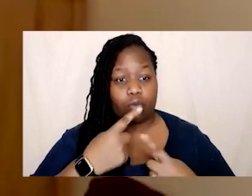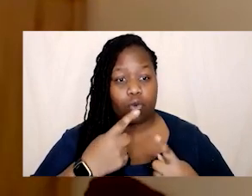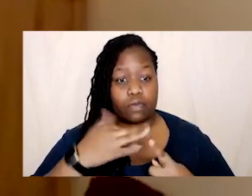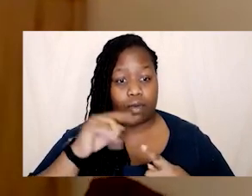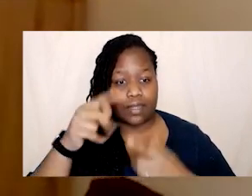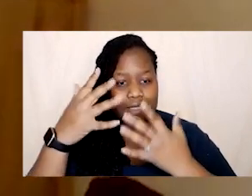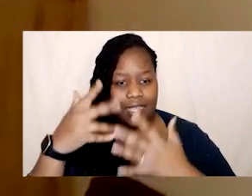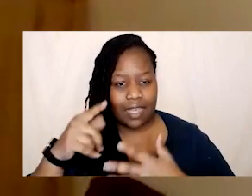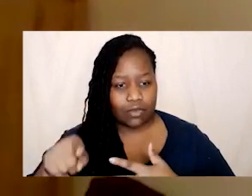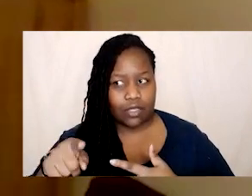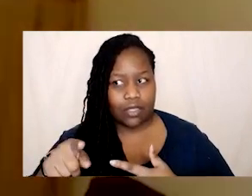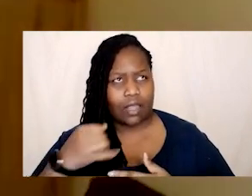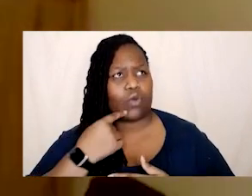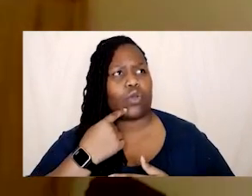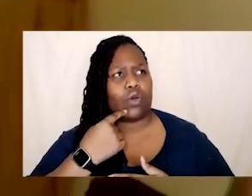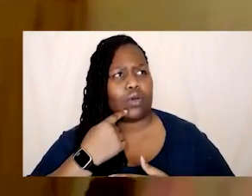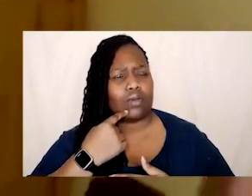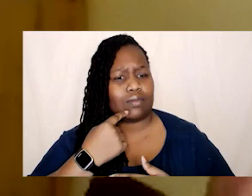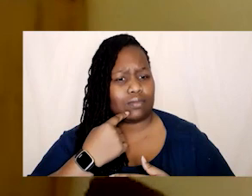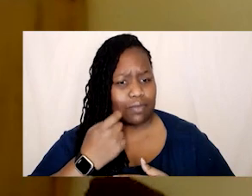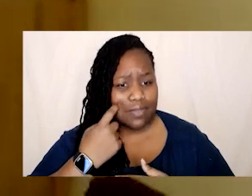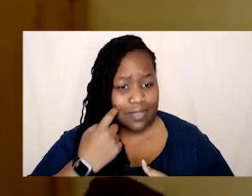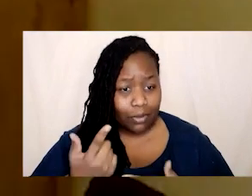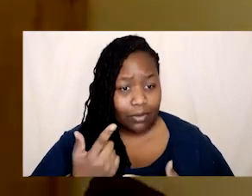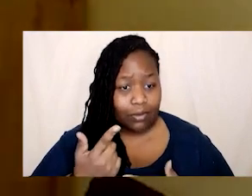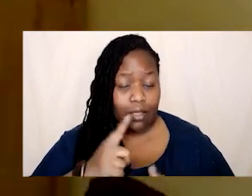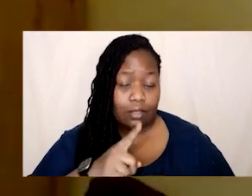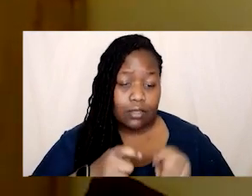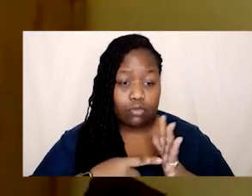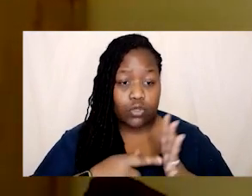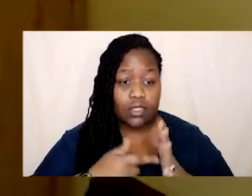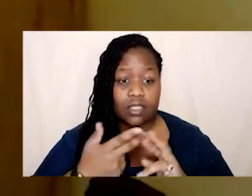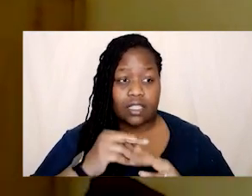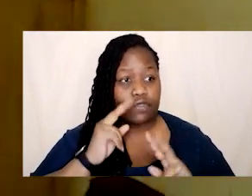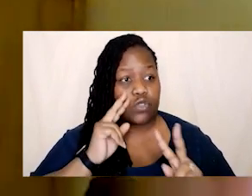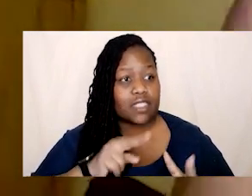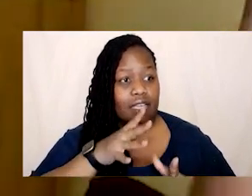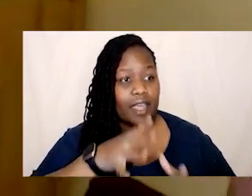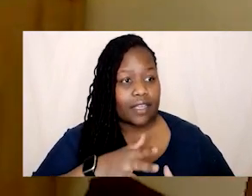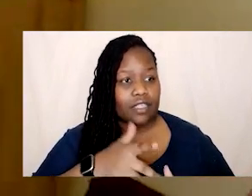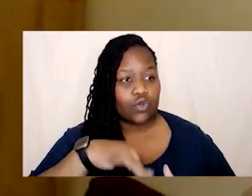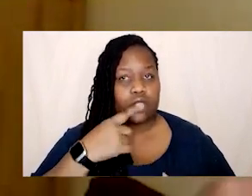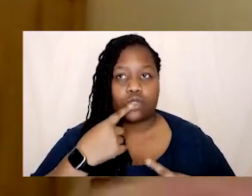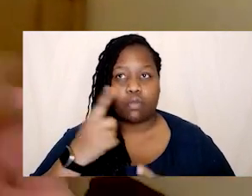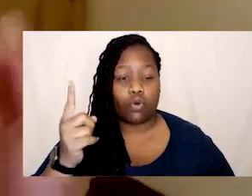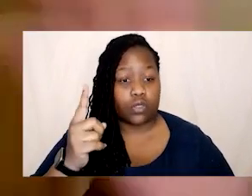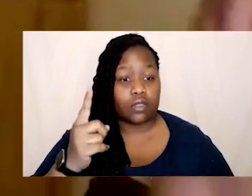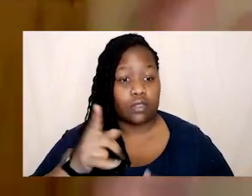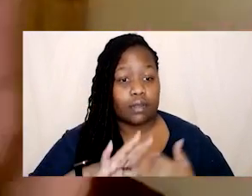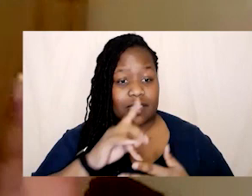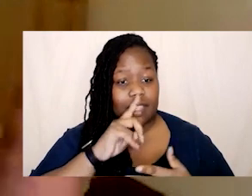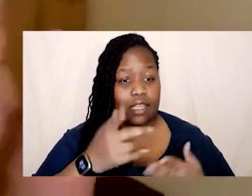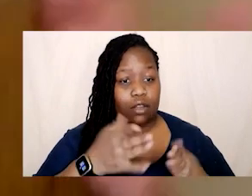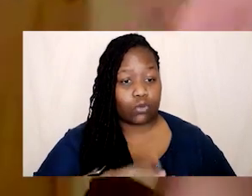like oh it's that easy is it and it's that important and i think i'm definitely guilty of like scrolling past being that kind of you know